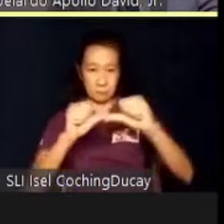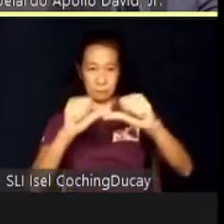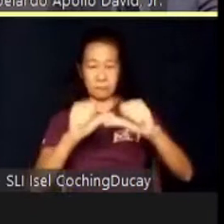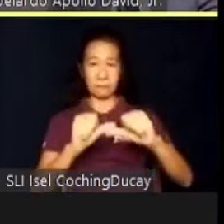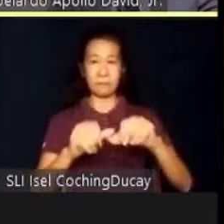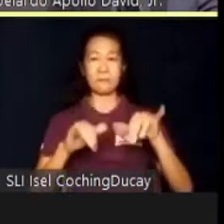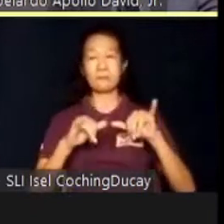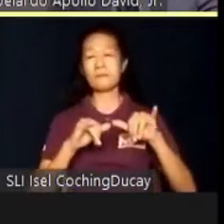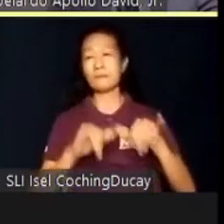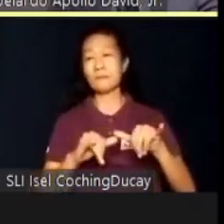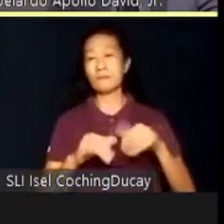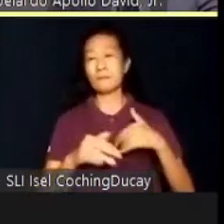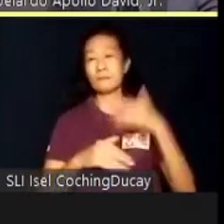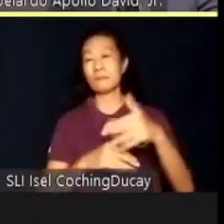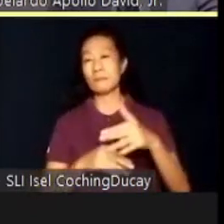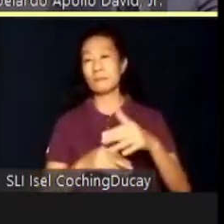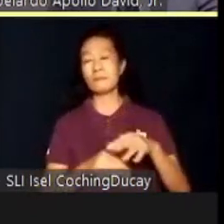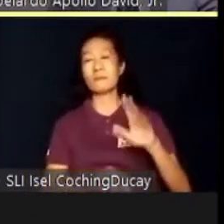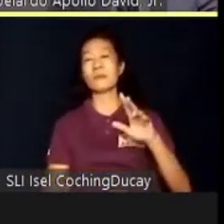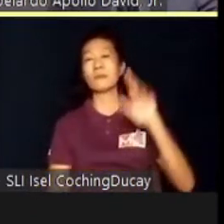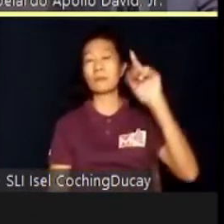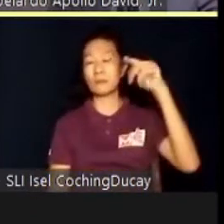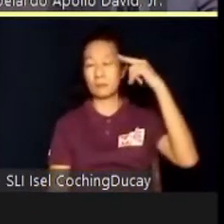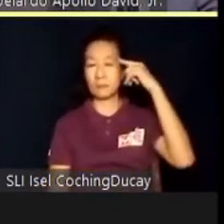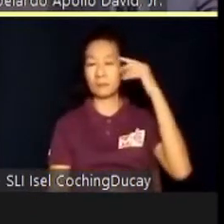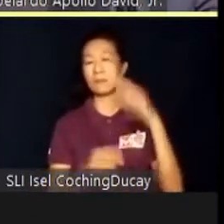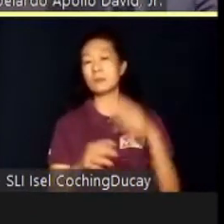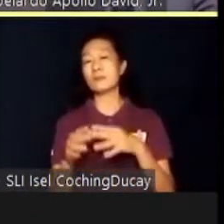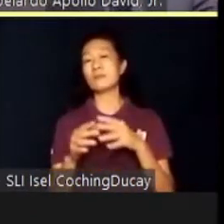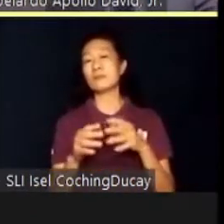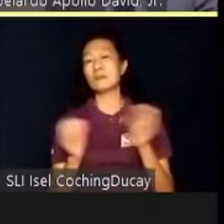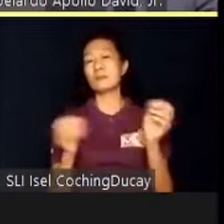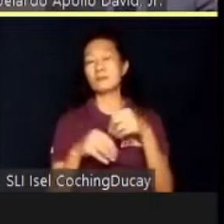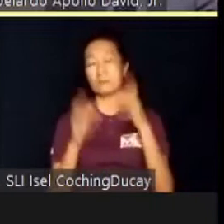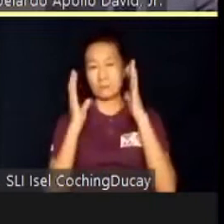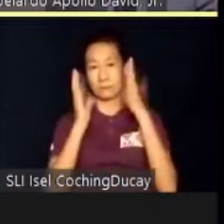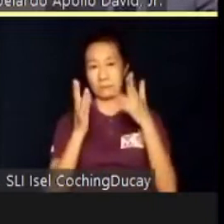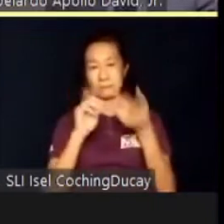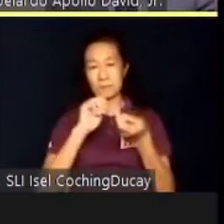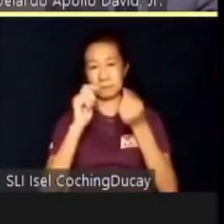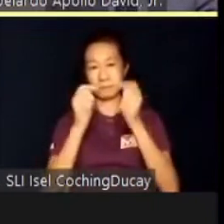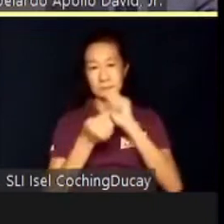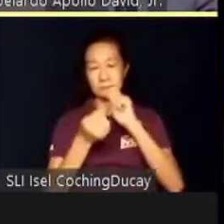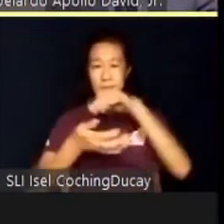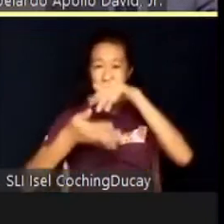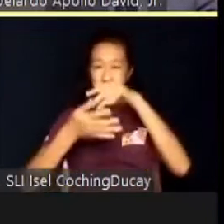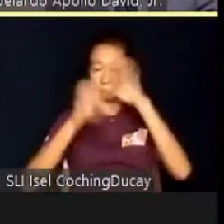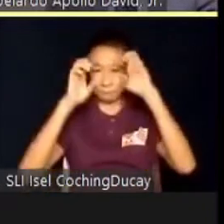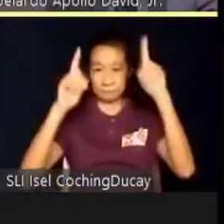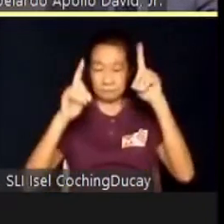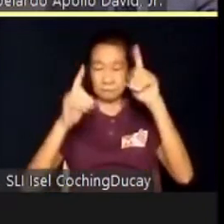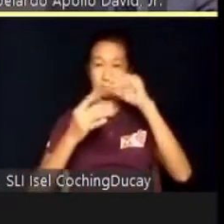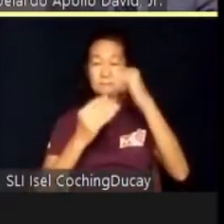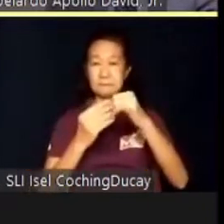beyond the term of sitting political heads. Focusing on transition education, Project TEACH, in